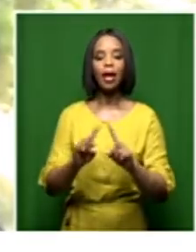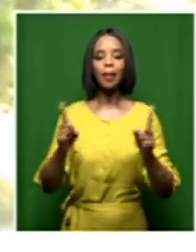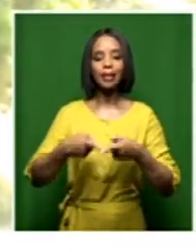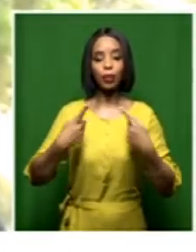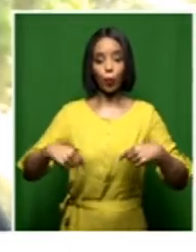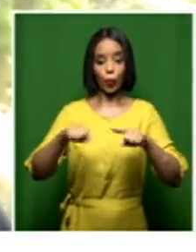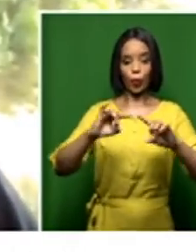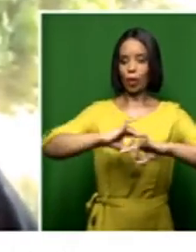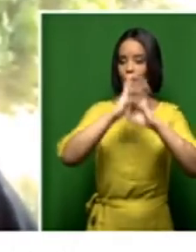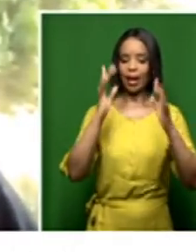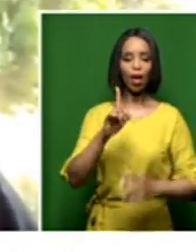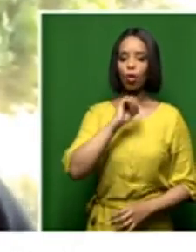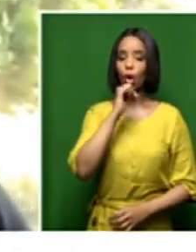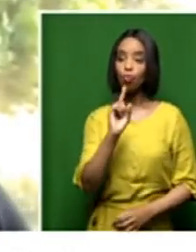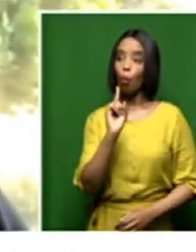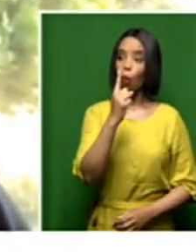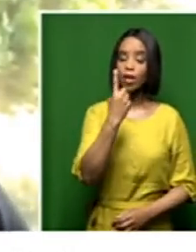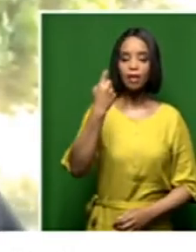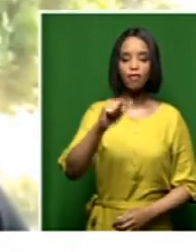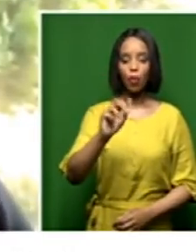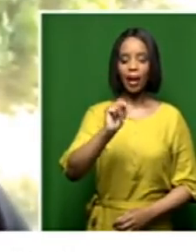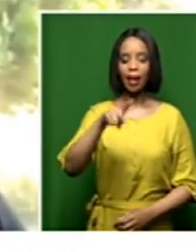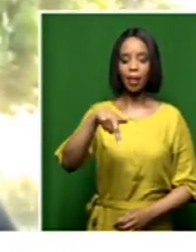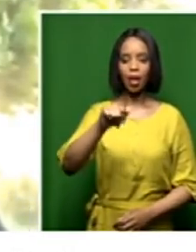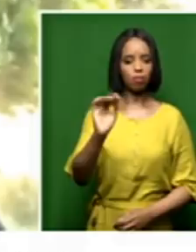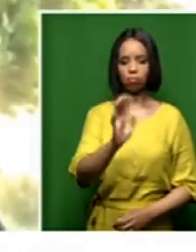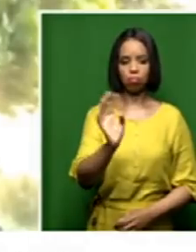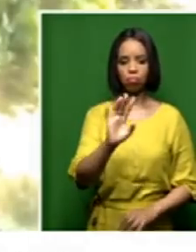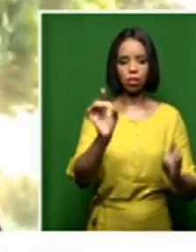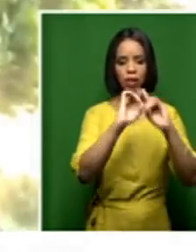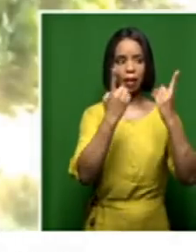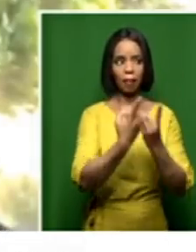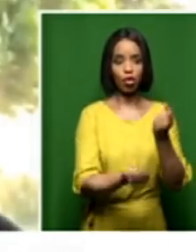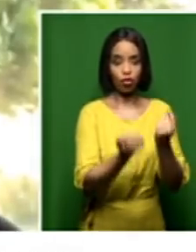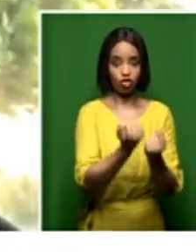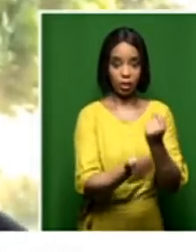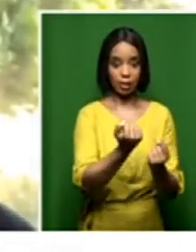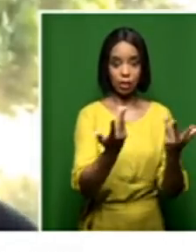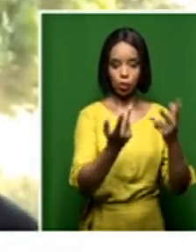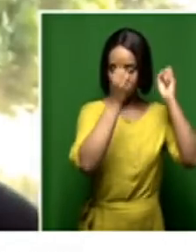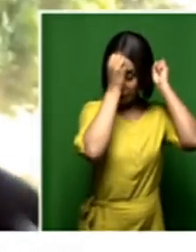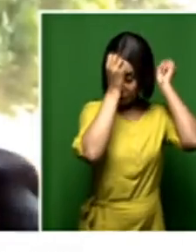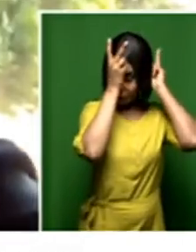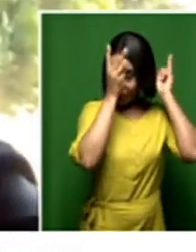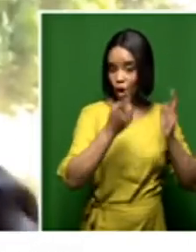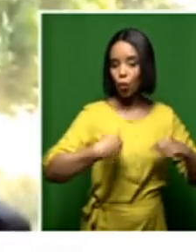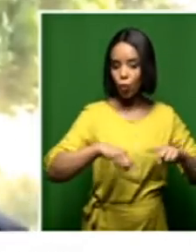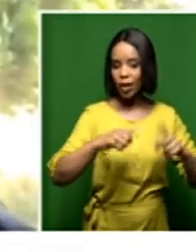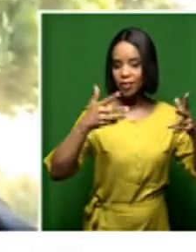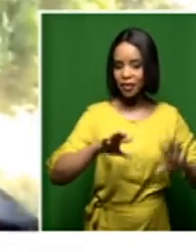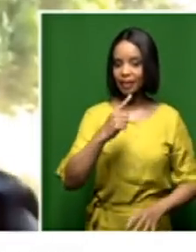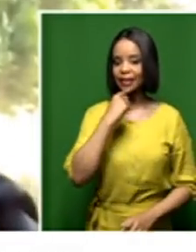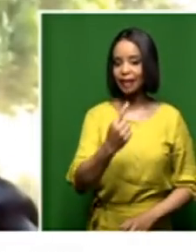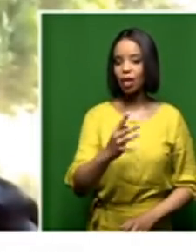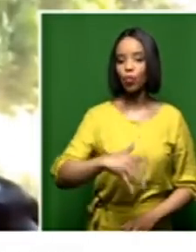very clear, not only on the NPA, in the Department of Justice, Correctional Services, that we want to see value